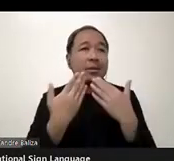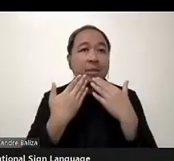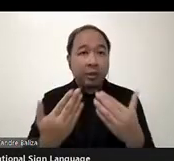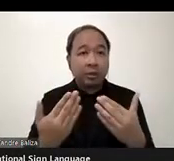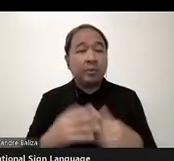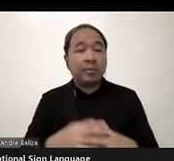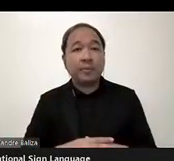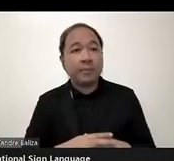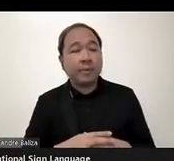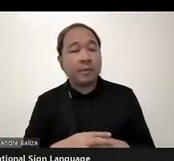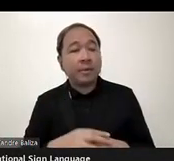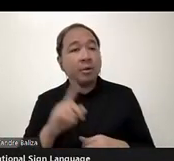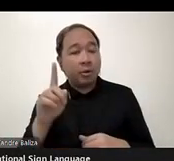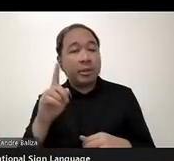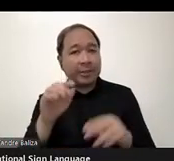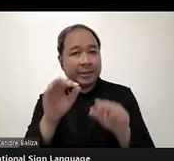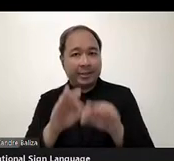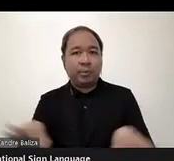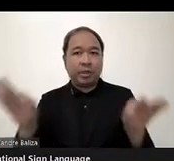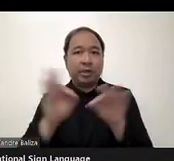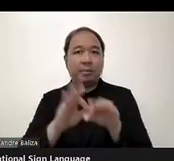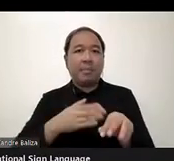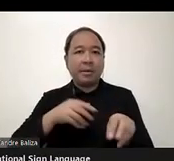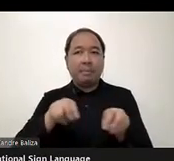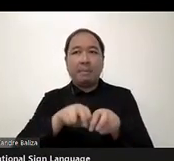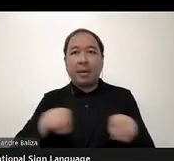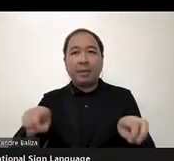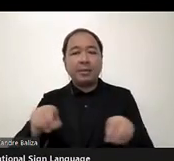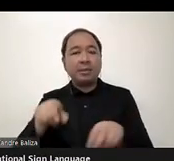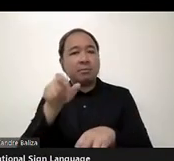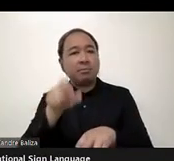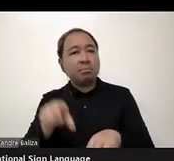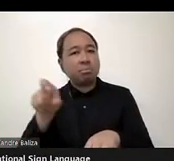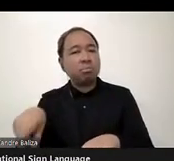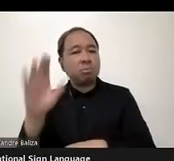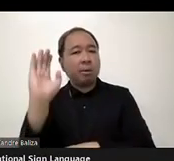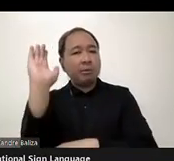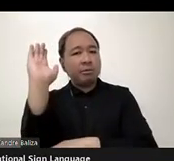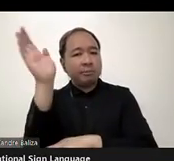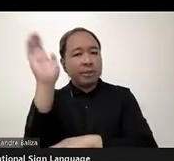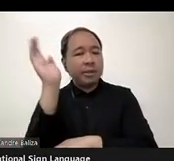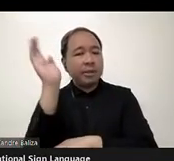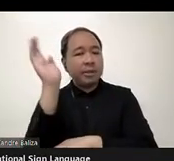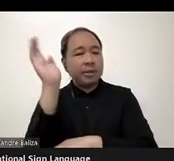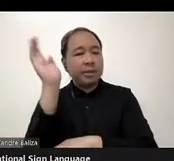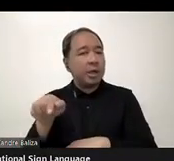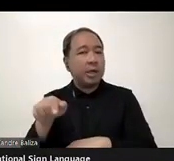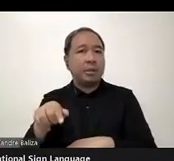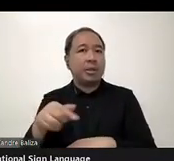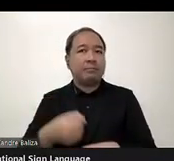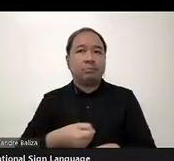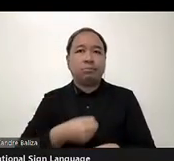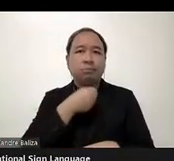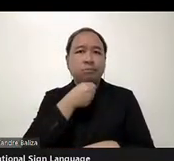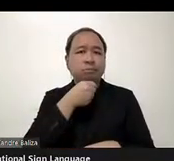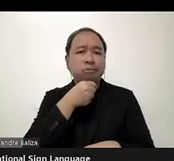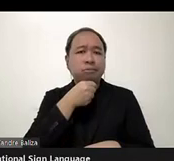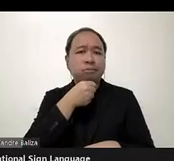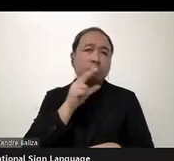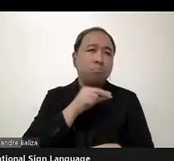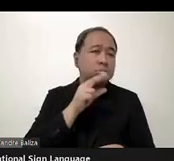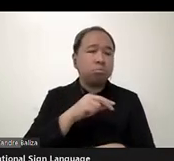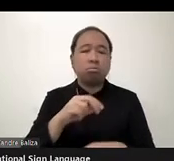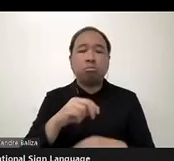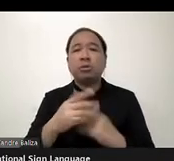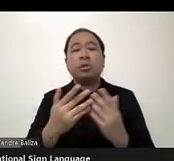most of all, my panelists and speakers, who, uh, whosoever took the mic, I cannot take, uh, and